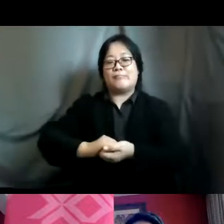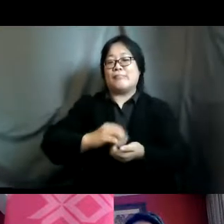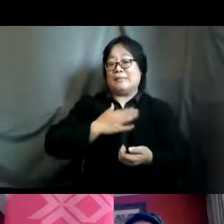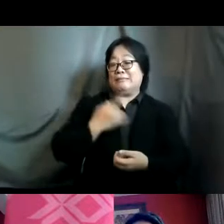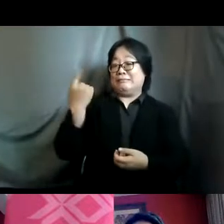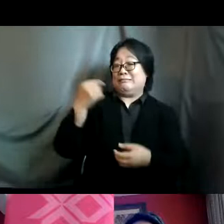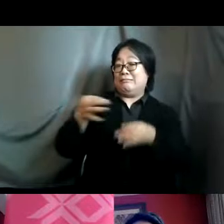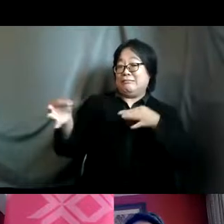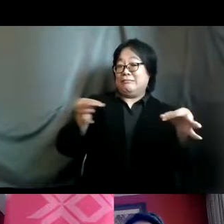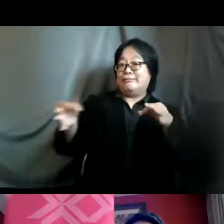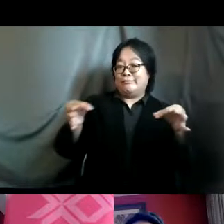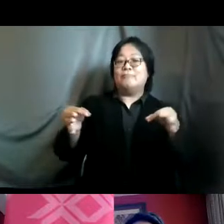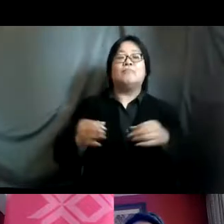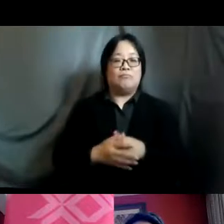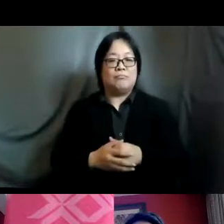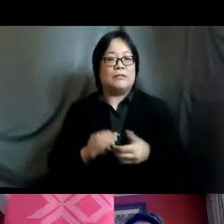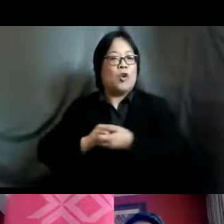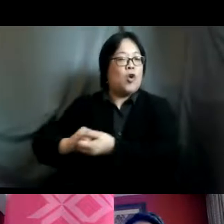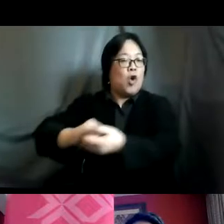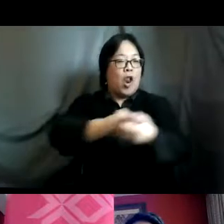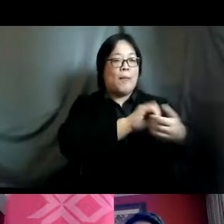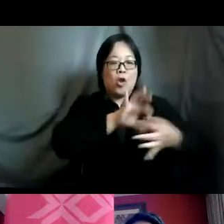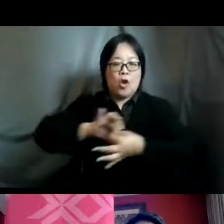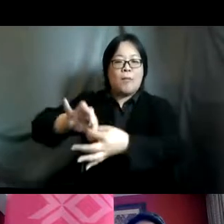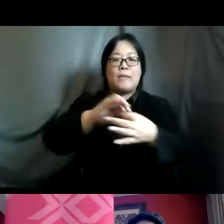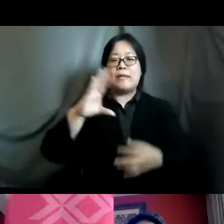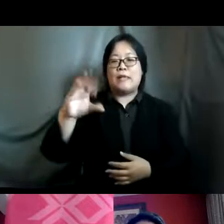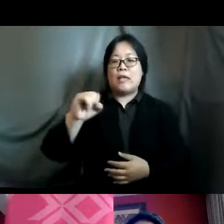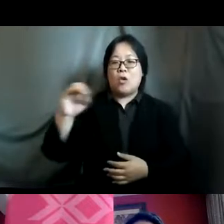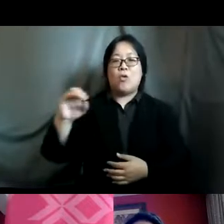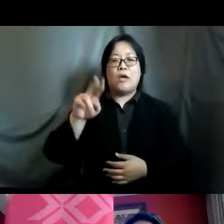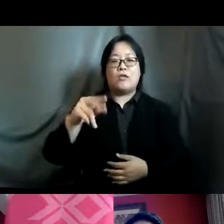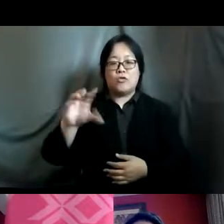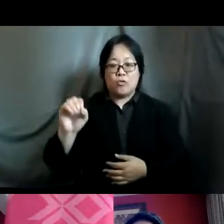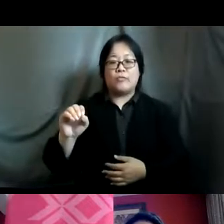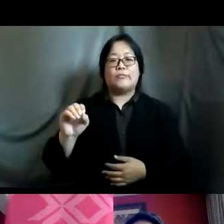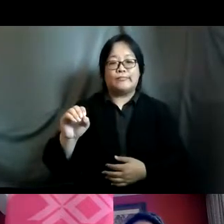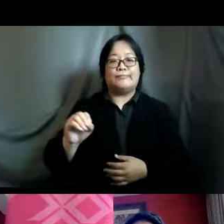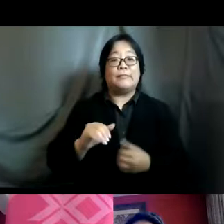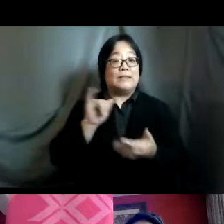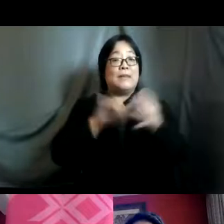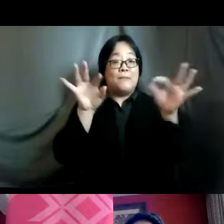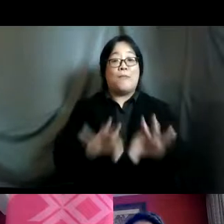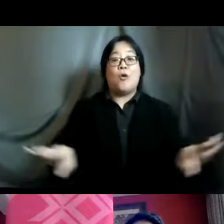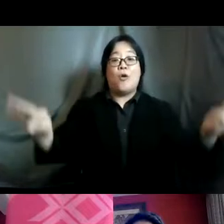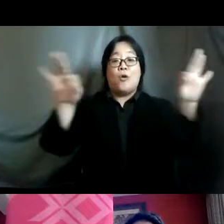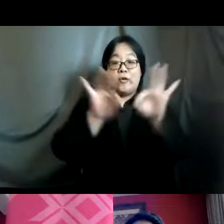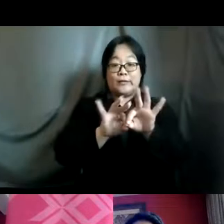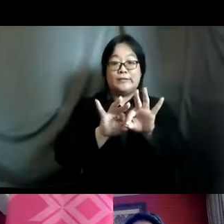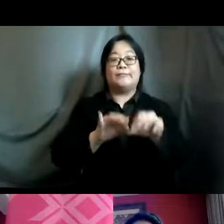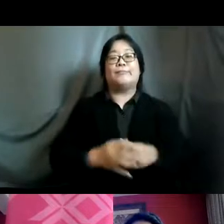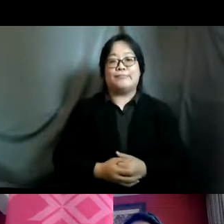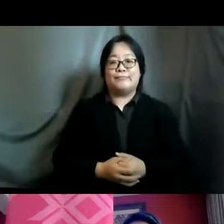uh the collaboration and consultation with csos and ngos and having them as critical partners in in the work that we undertake